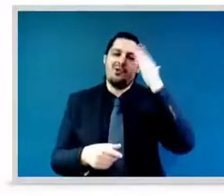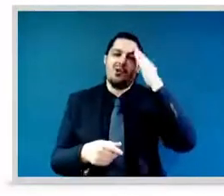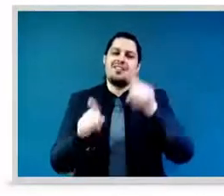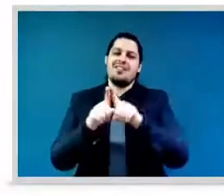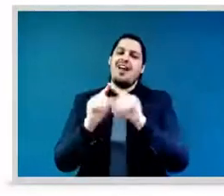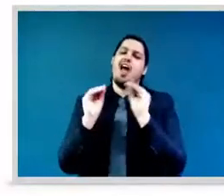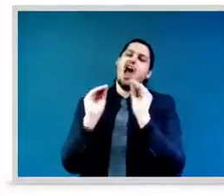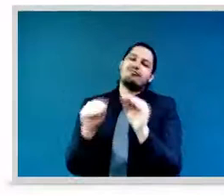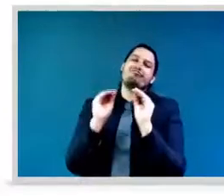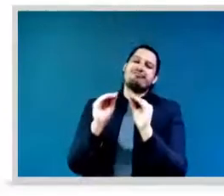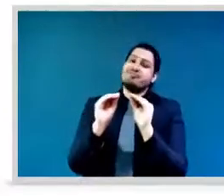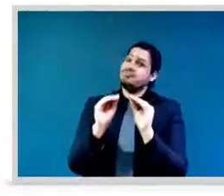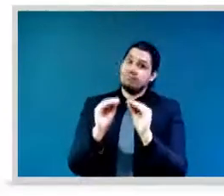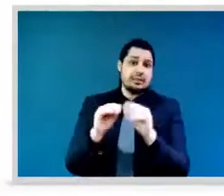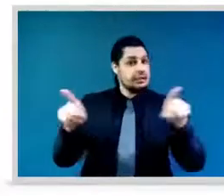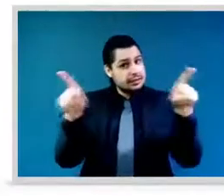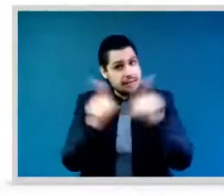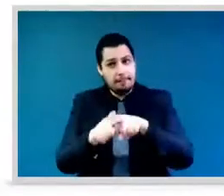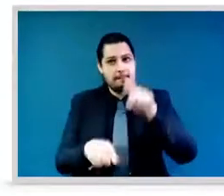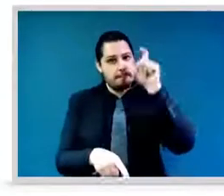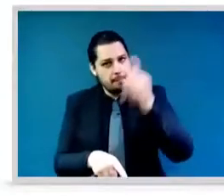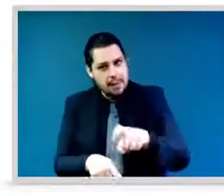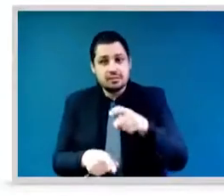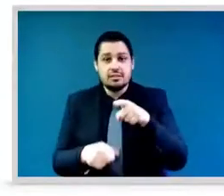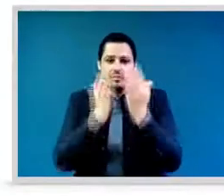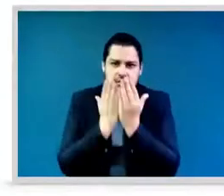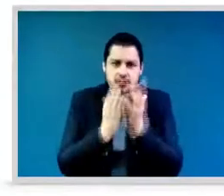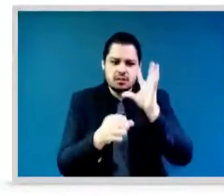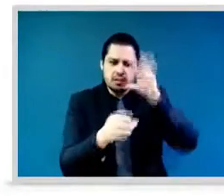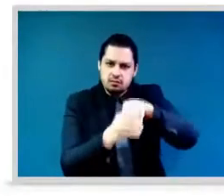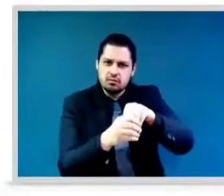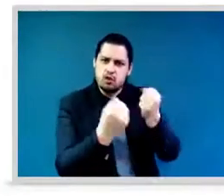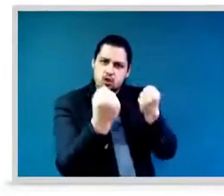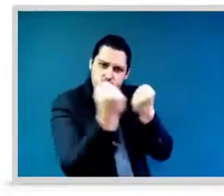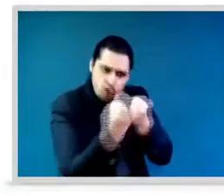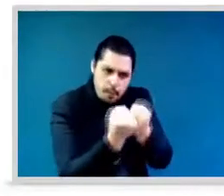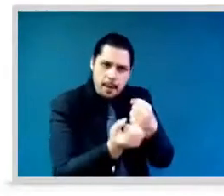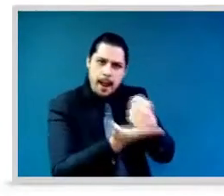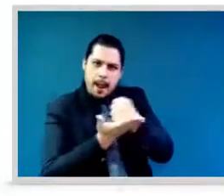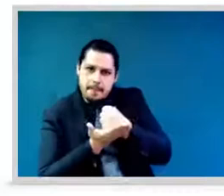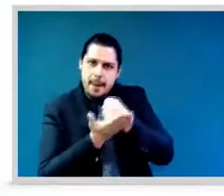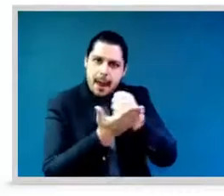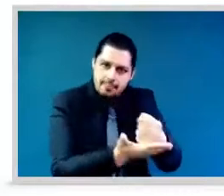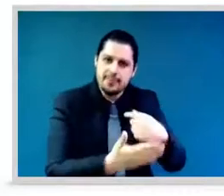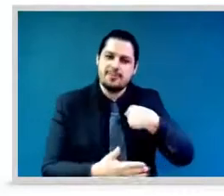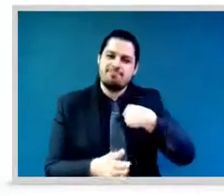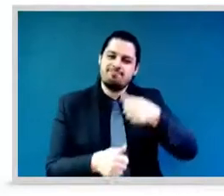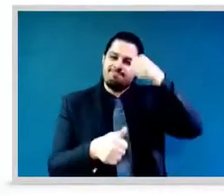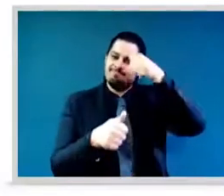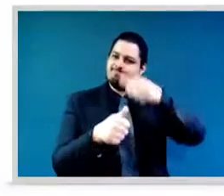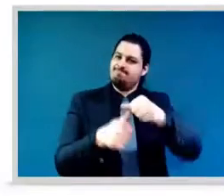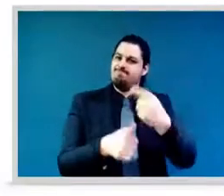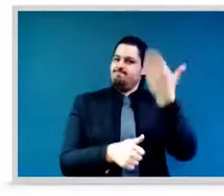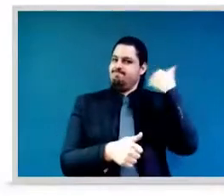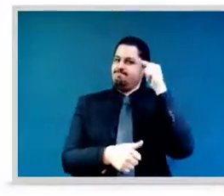farida a young girl from uganda about the consequences of school closures she explained the simple fact of